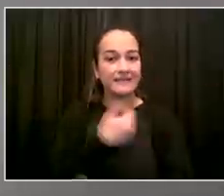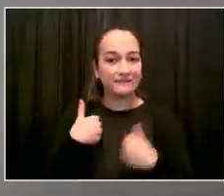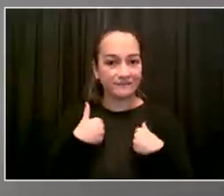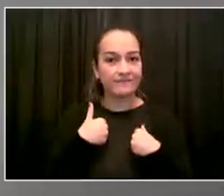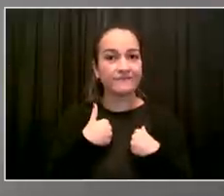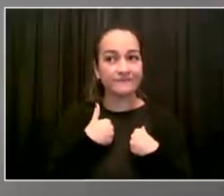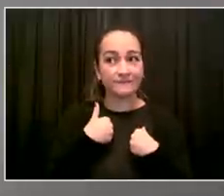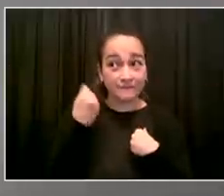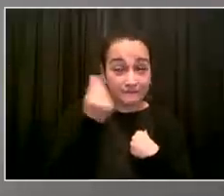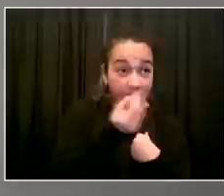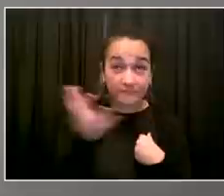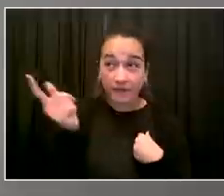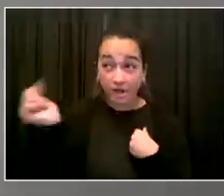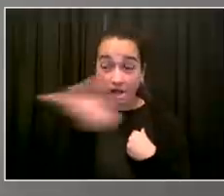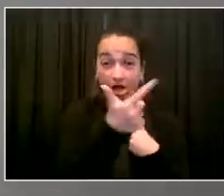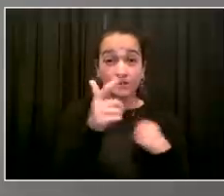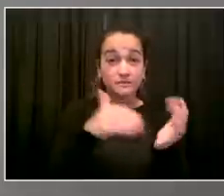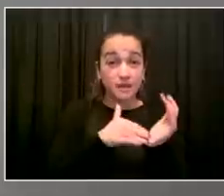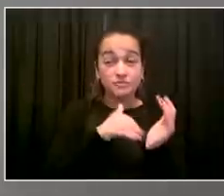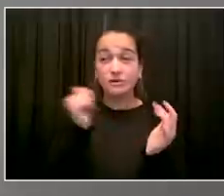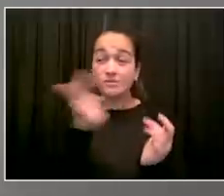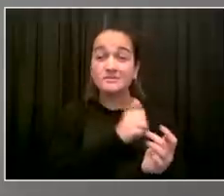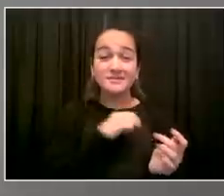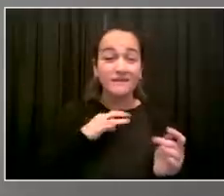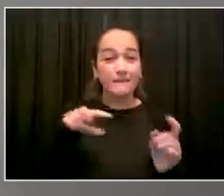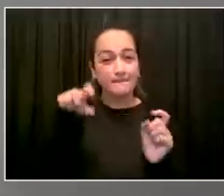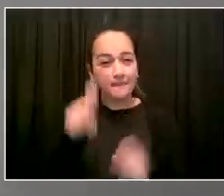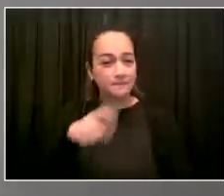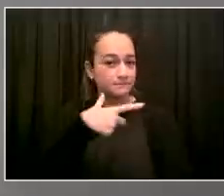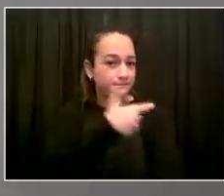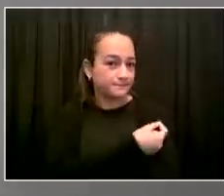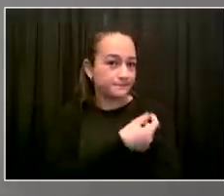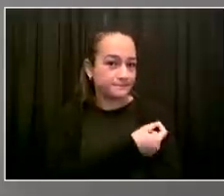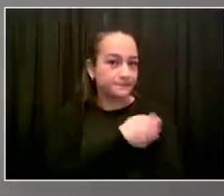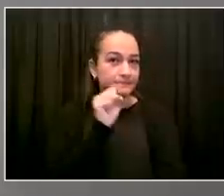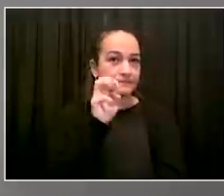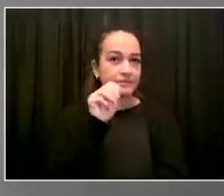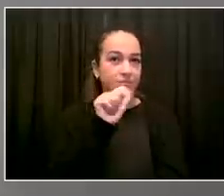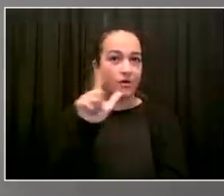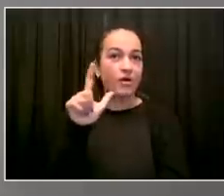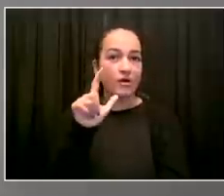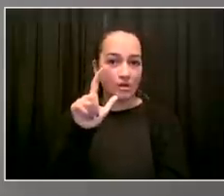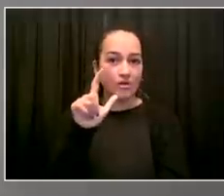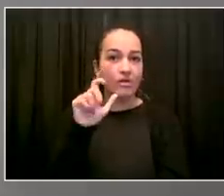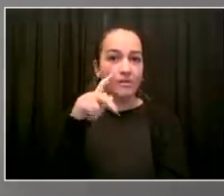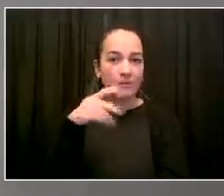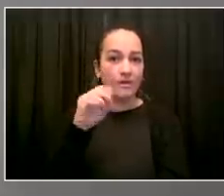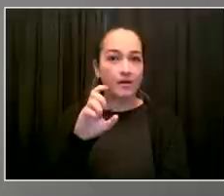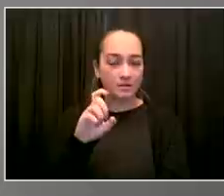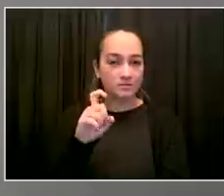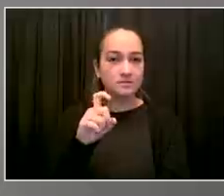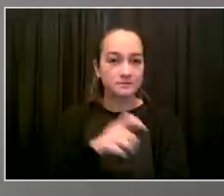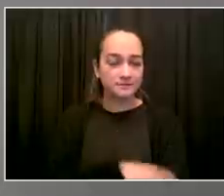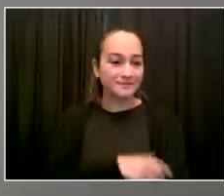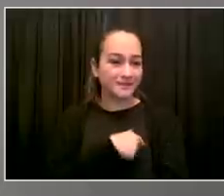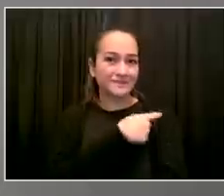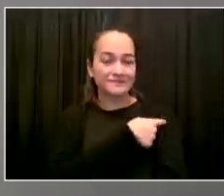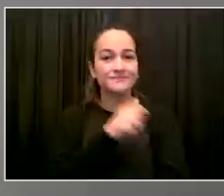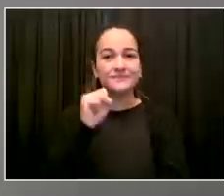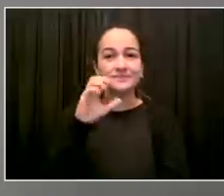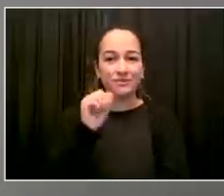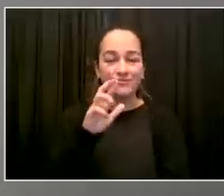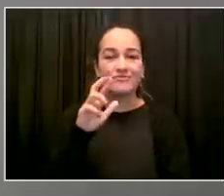children do not. They did not have to get vaccinated because we eradicated the disease. We do things sometimes for